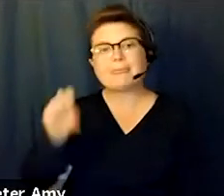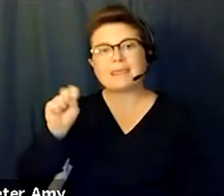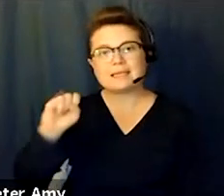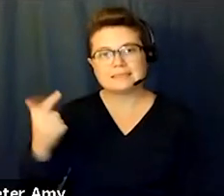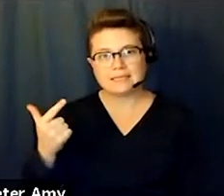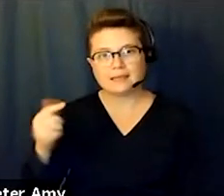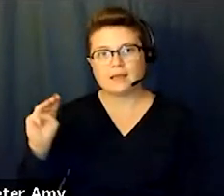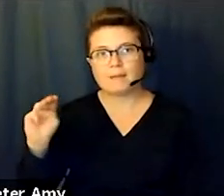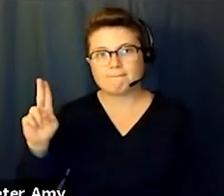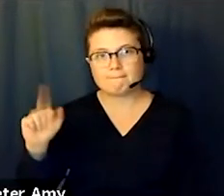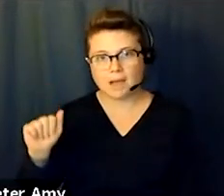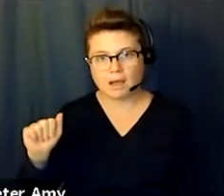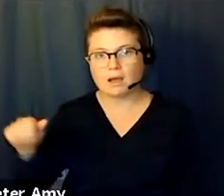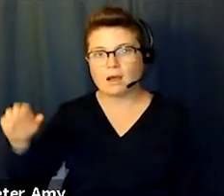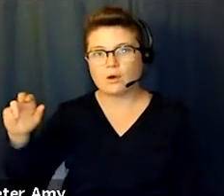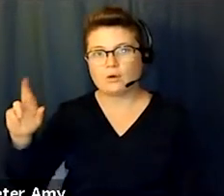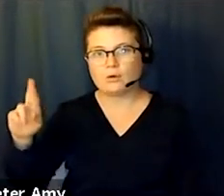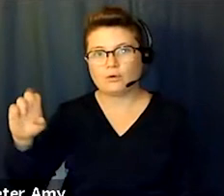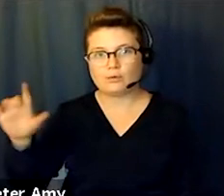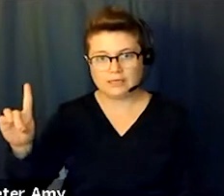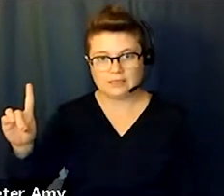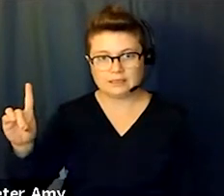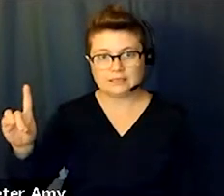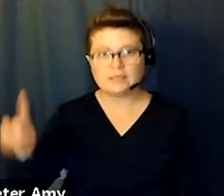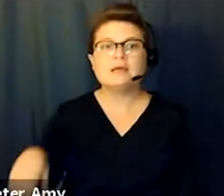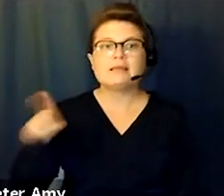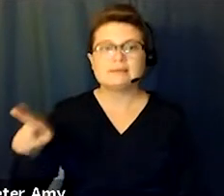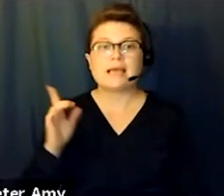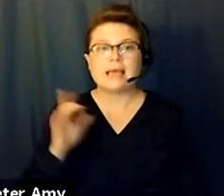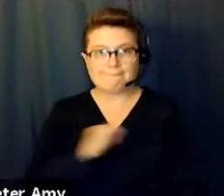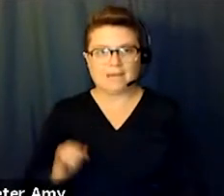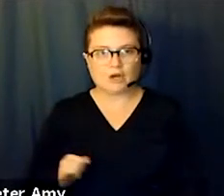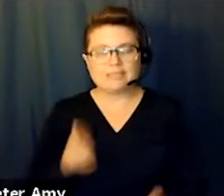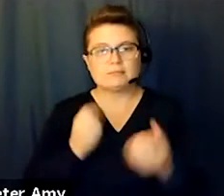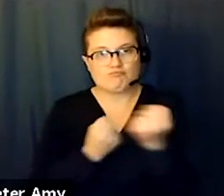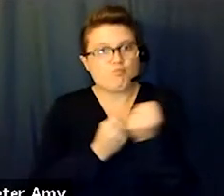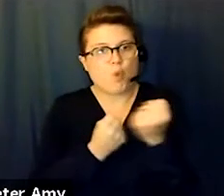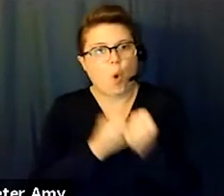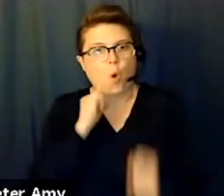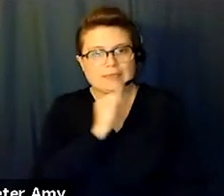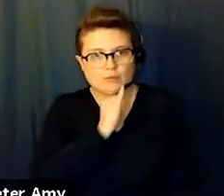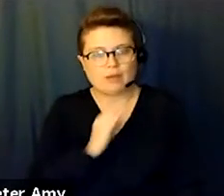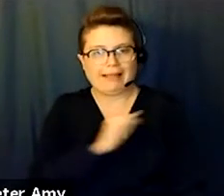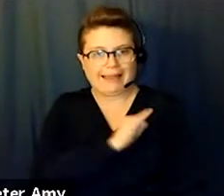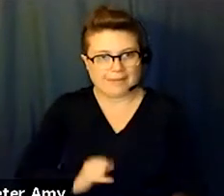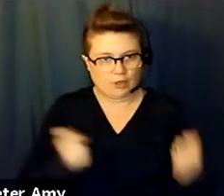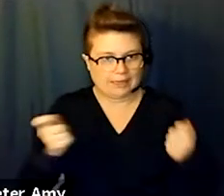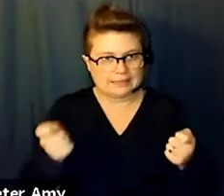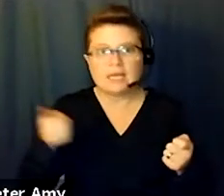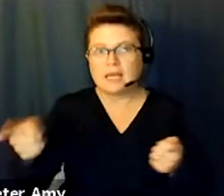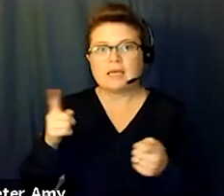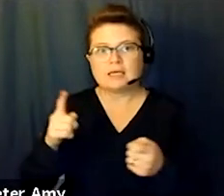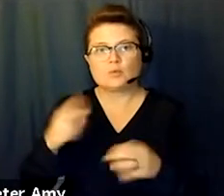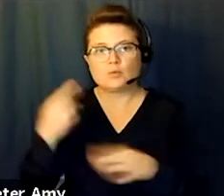-Israel imperialist who is responsible for the deaths of at least 100,000 people, the Jeju